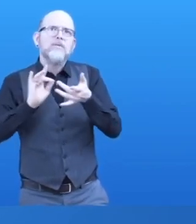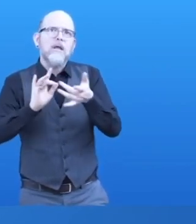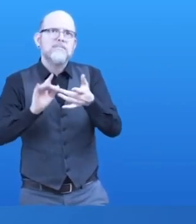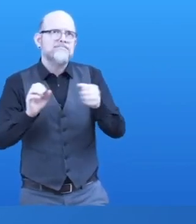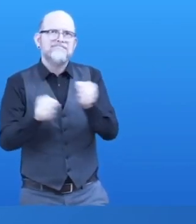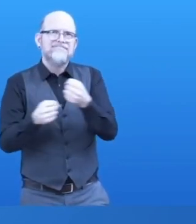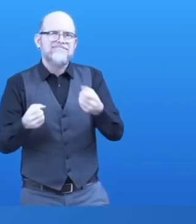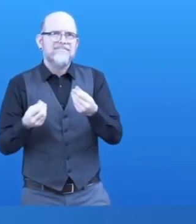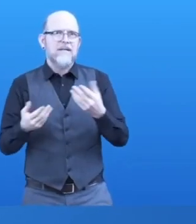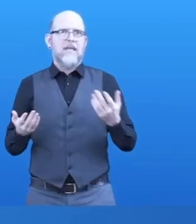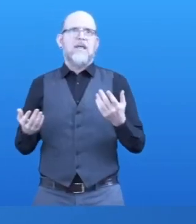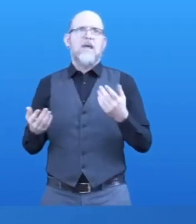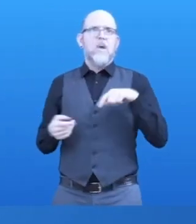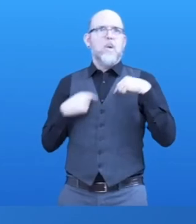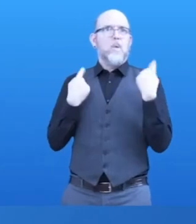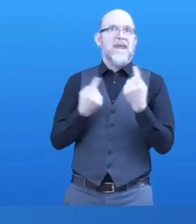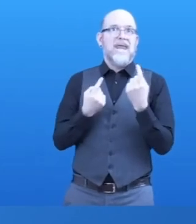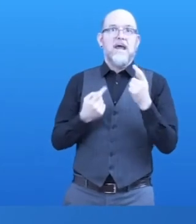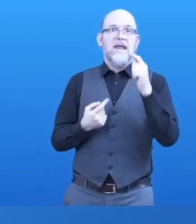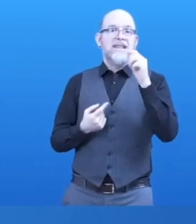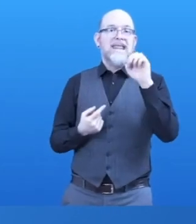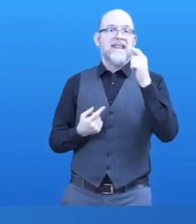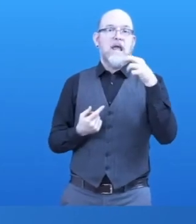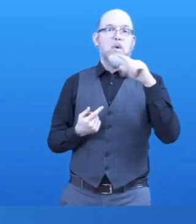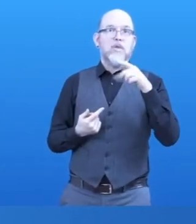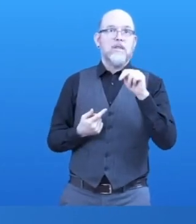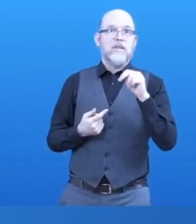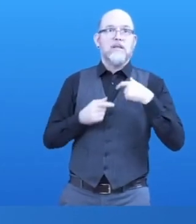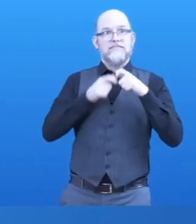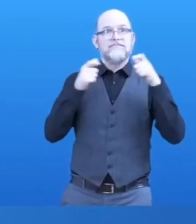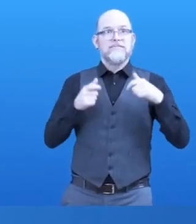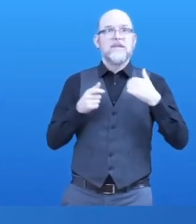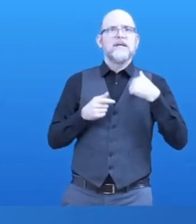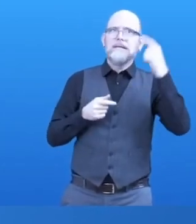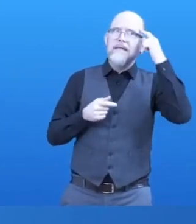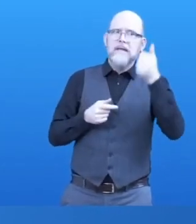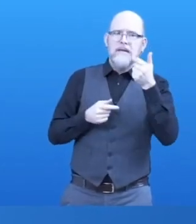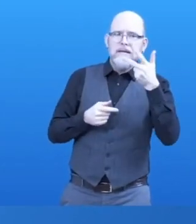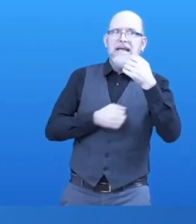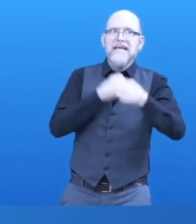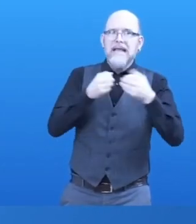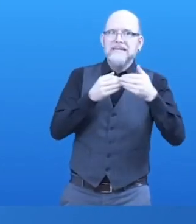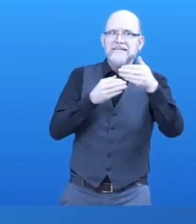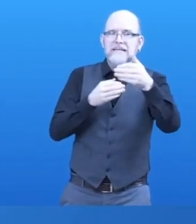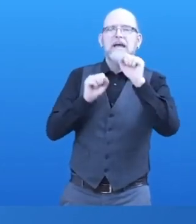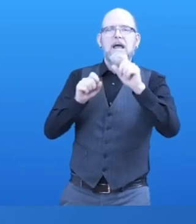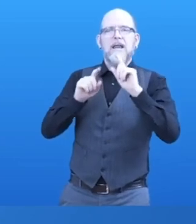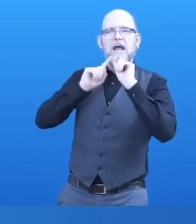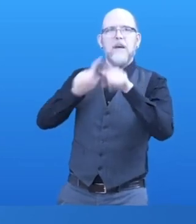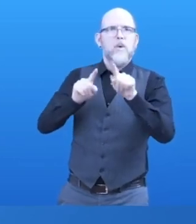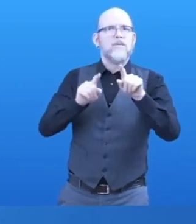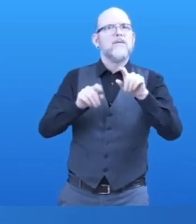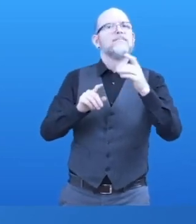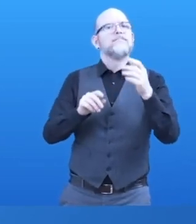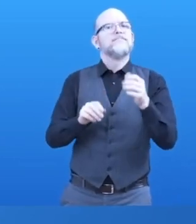just a few years we can give a more satisfying answer. When our device, presently under development, will be ready for release.